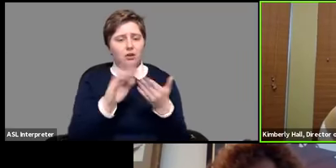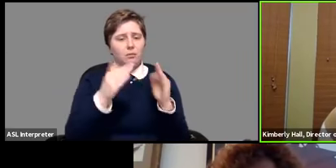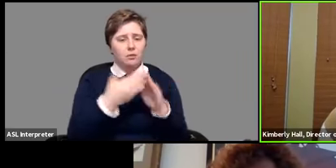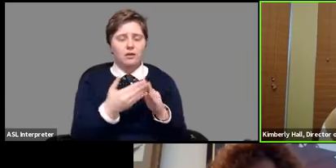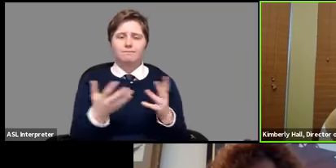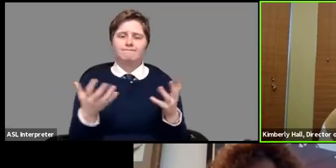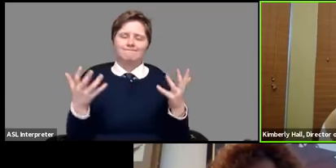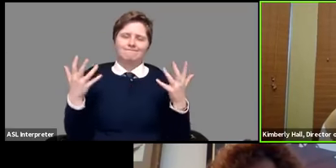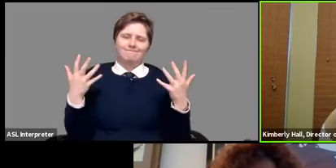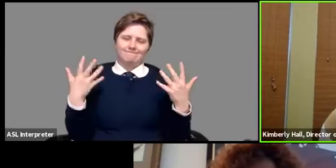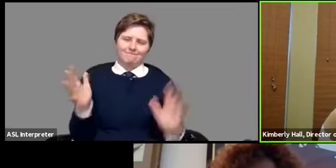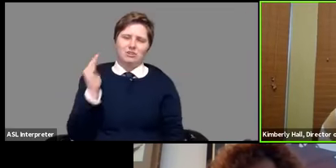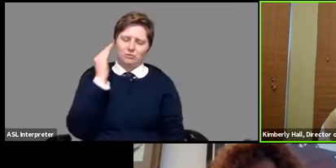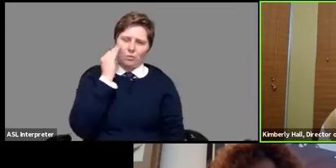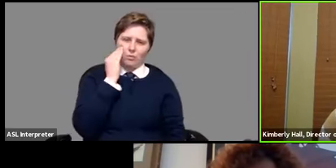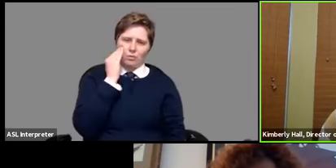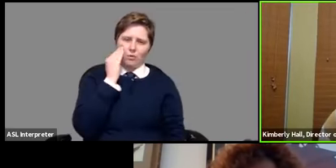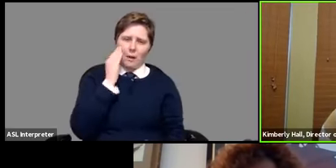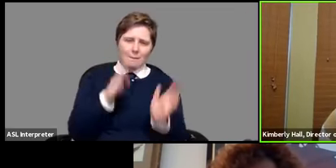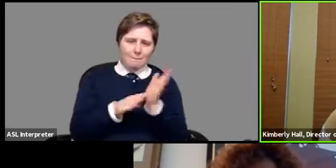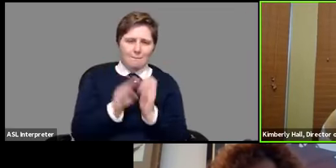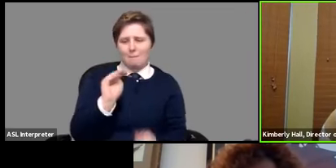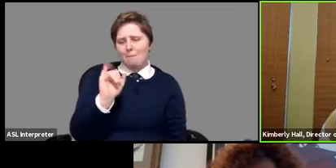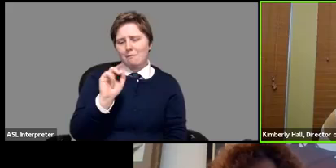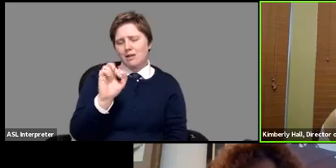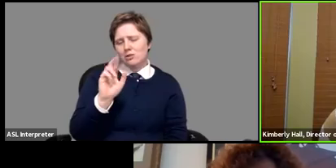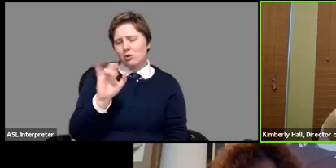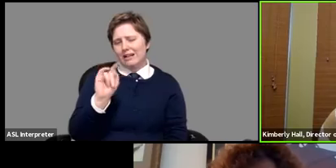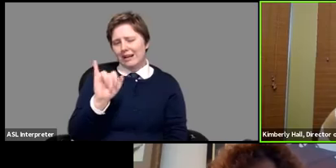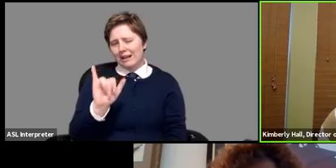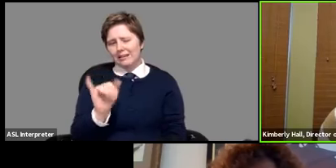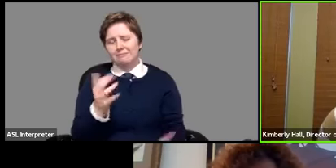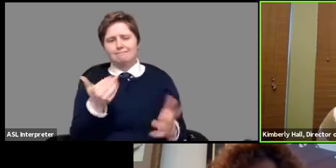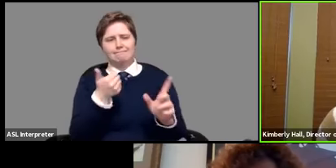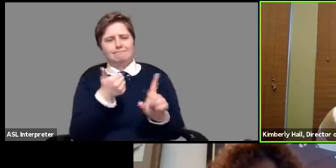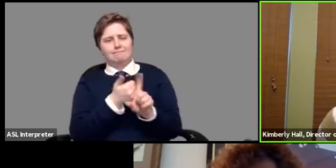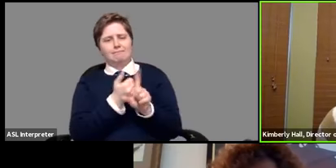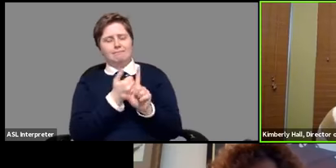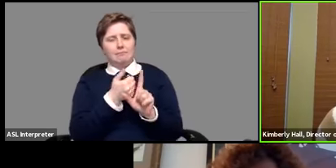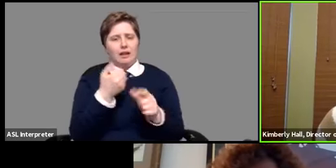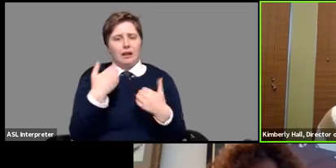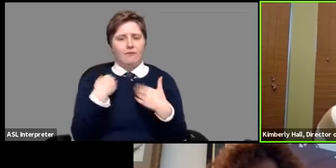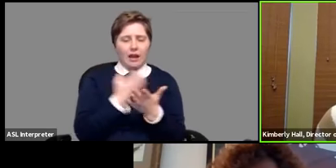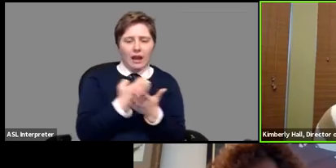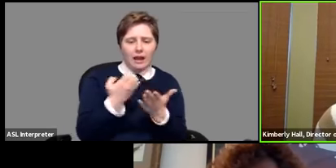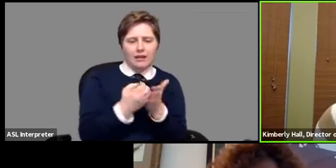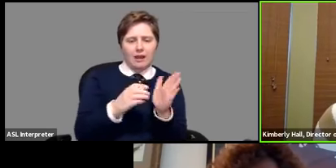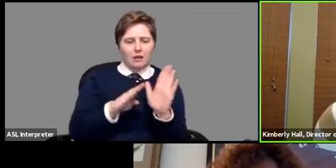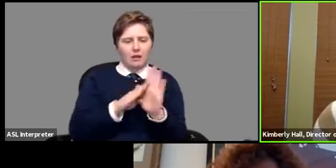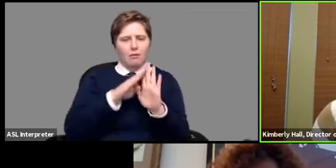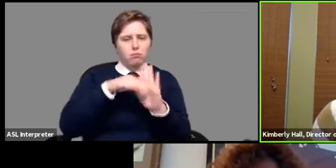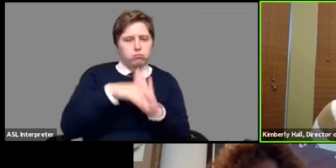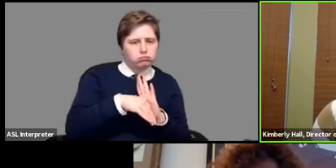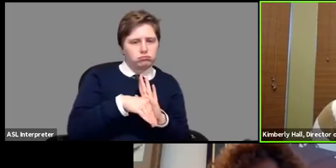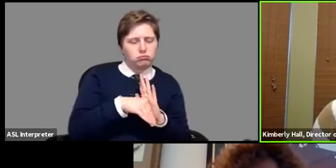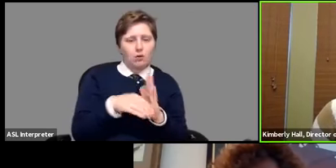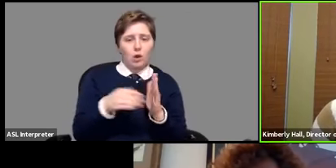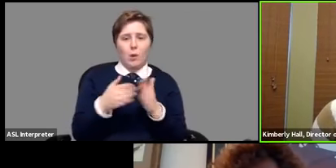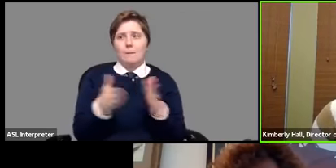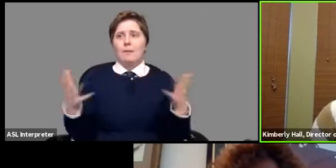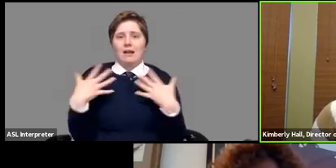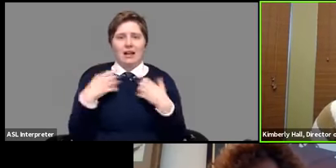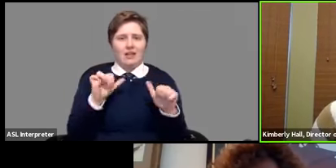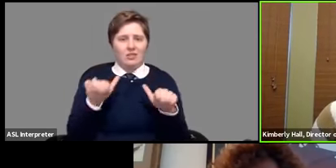already know that minorities are are whenever there's an economic downturn or an event a public health